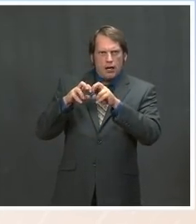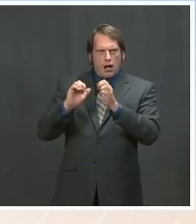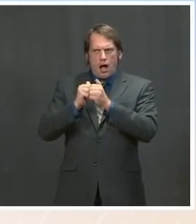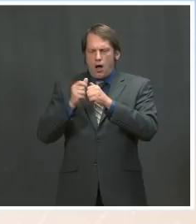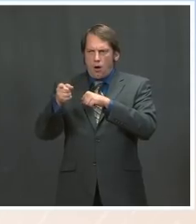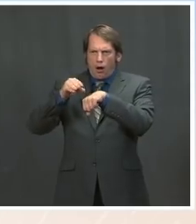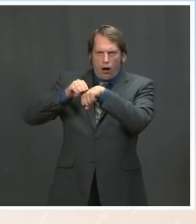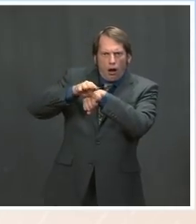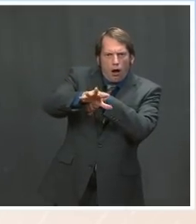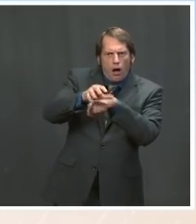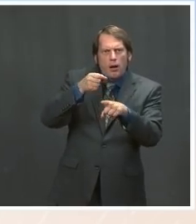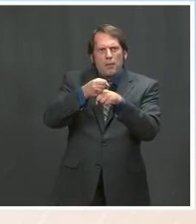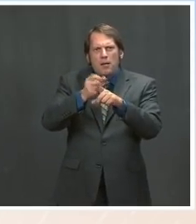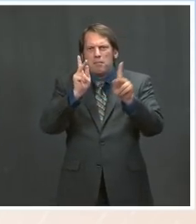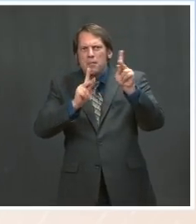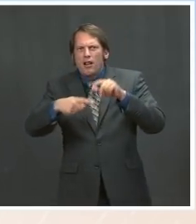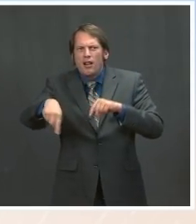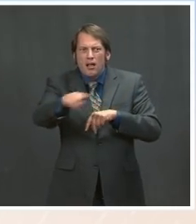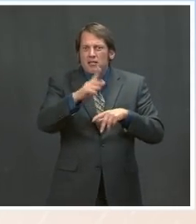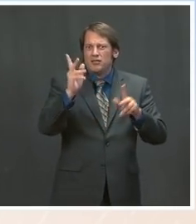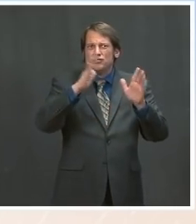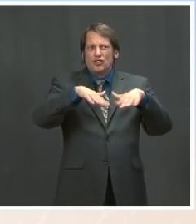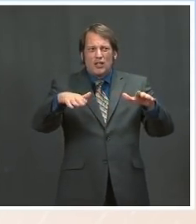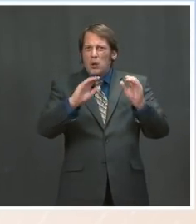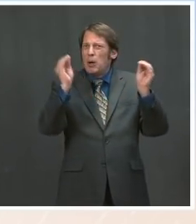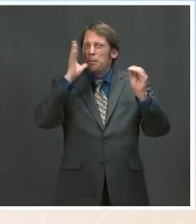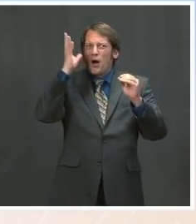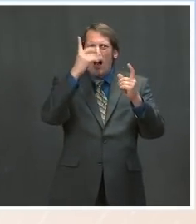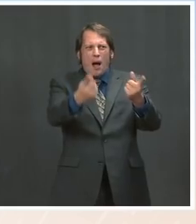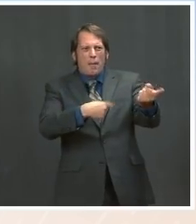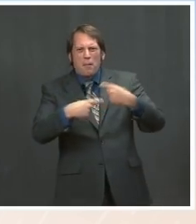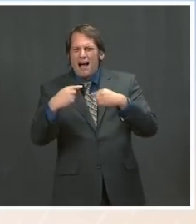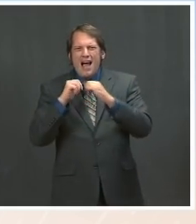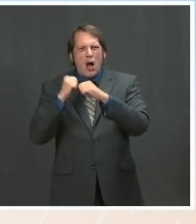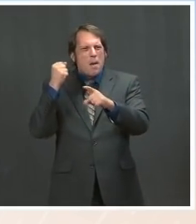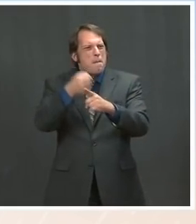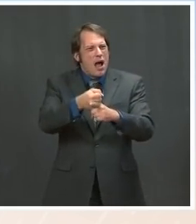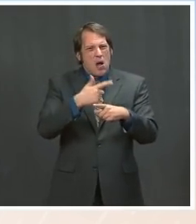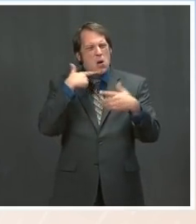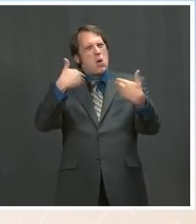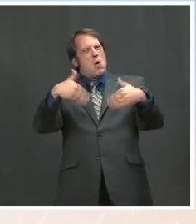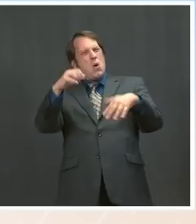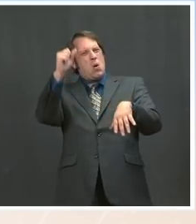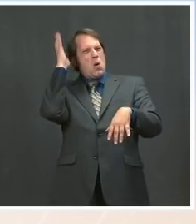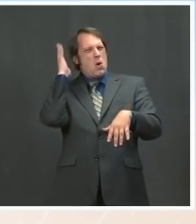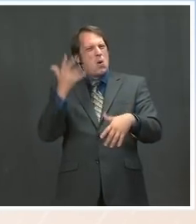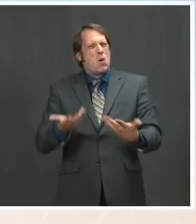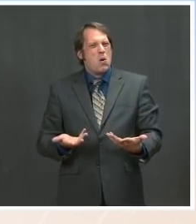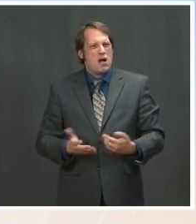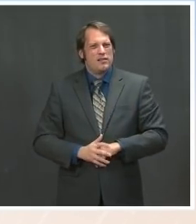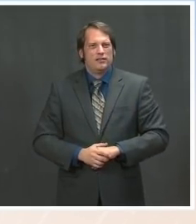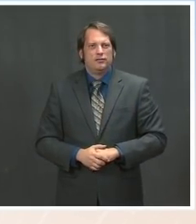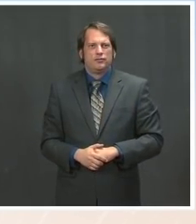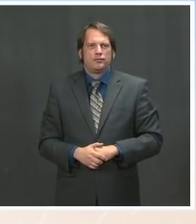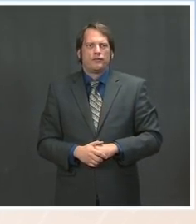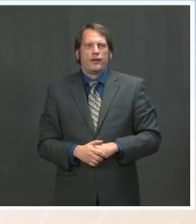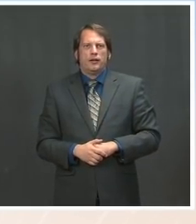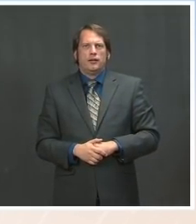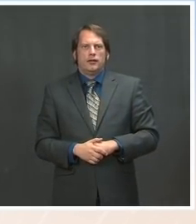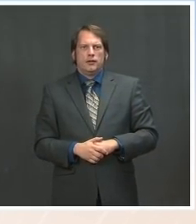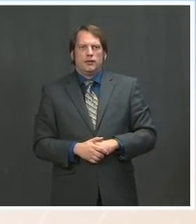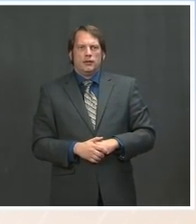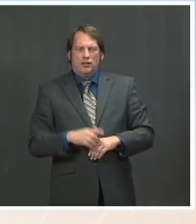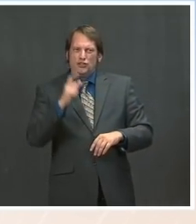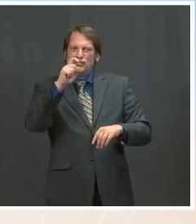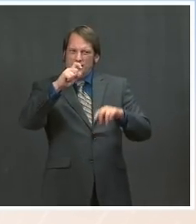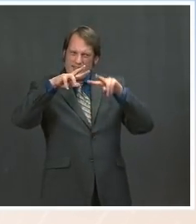of unaccompanied children would be on these considerations. The But shouldn't you have assessed that before making a commitment? Well, we made — the President made the announcement